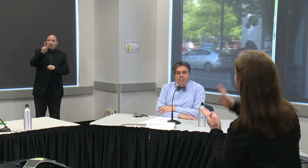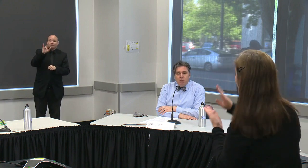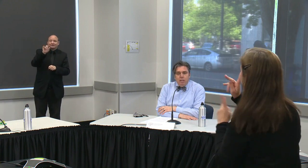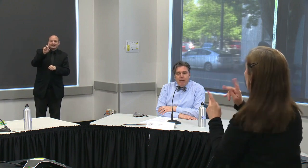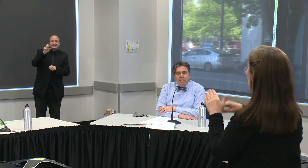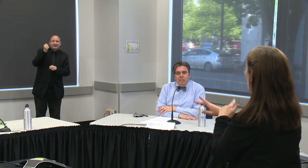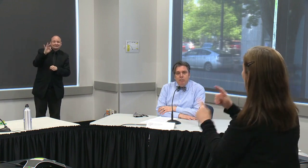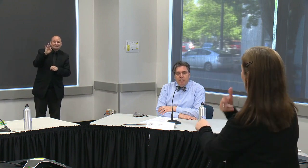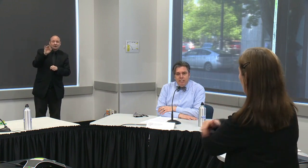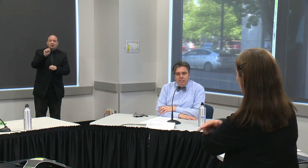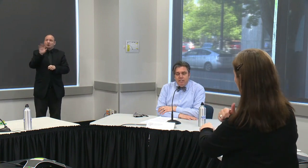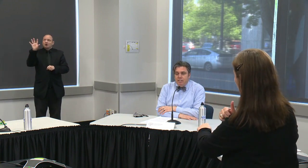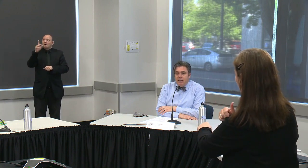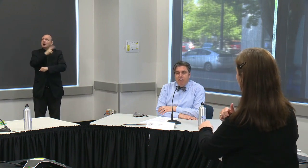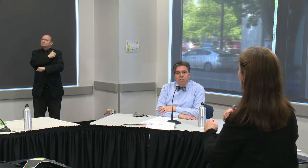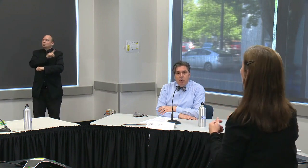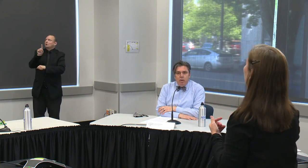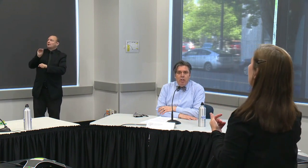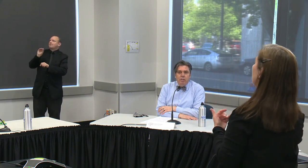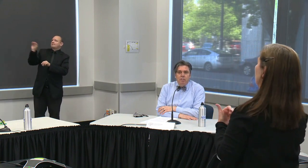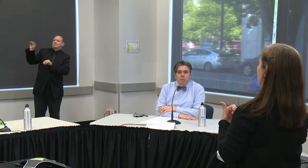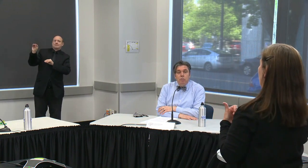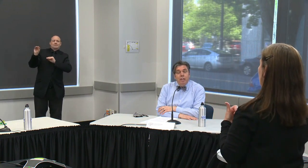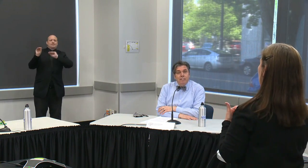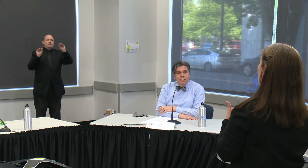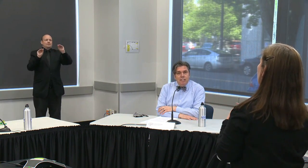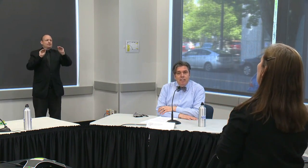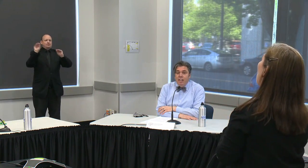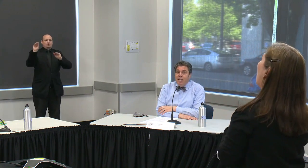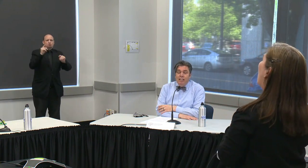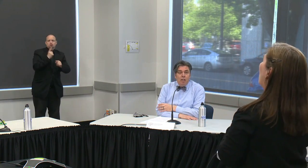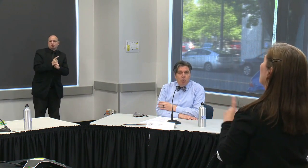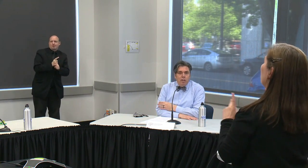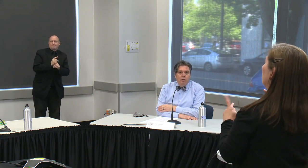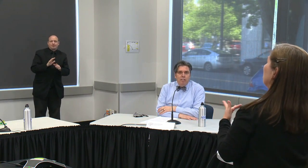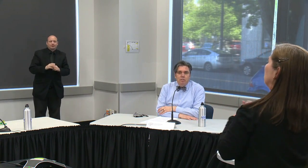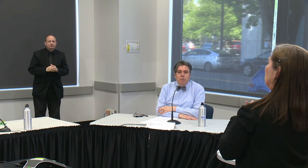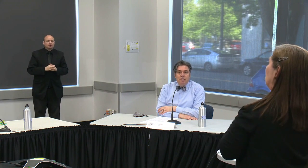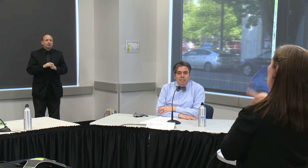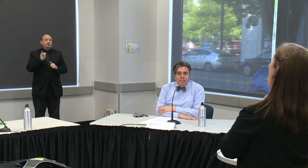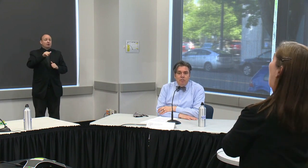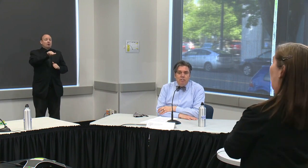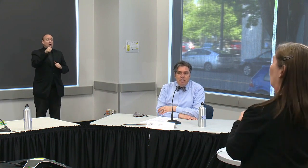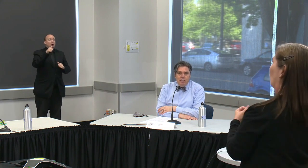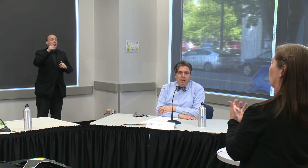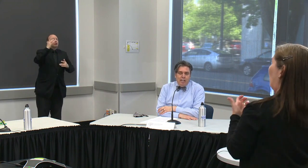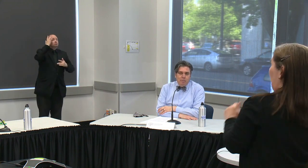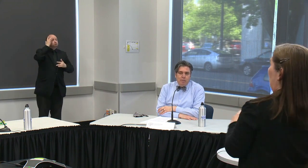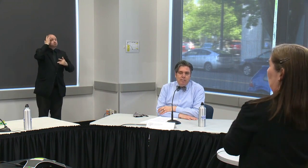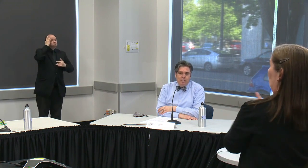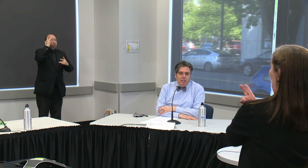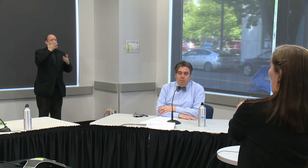that our hospital capacity will exist to care for the oregonians who do get sick and the oregonians who continue to need our hospital system